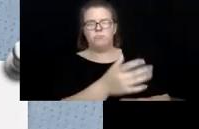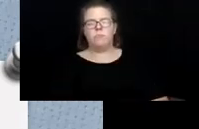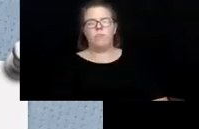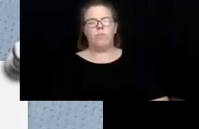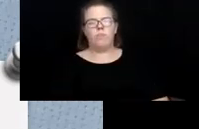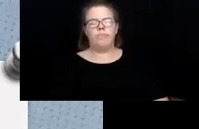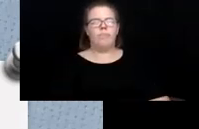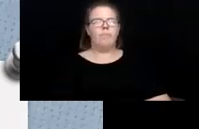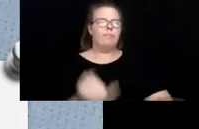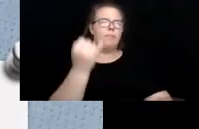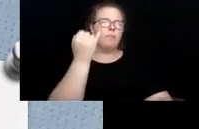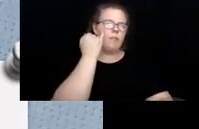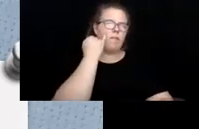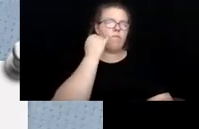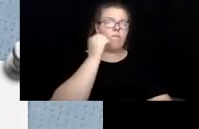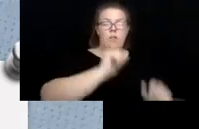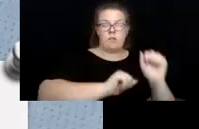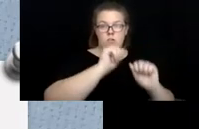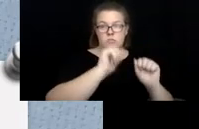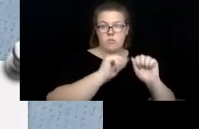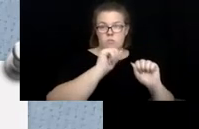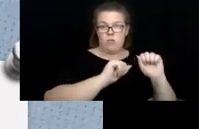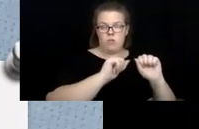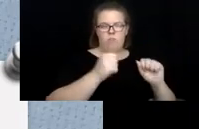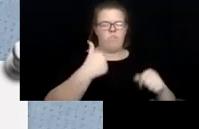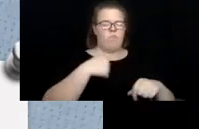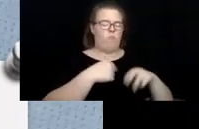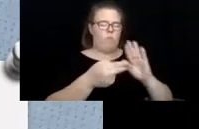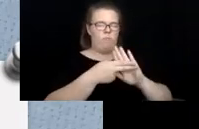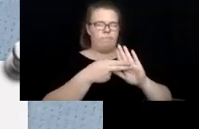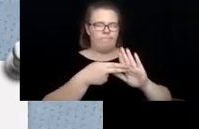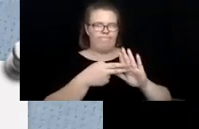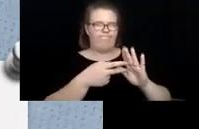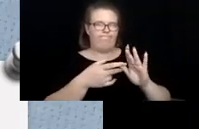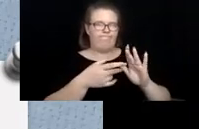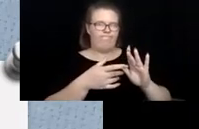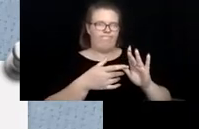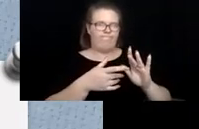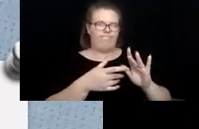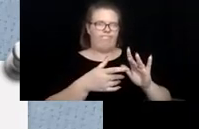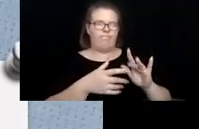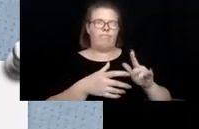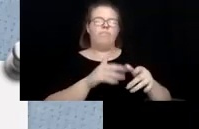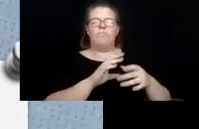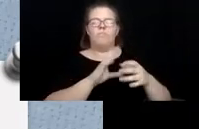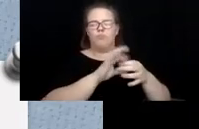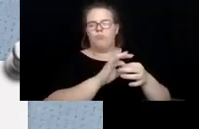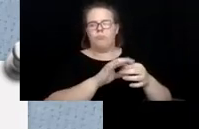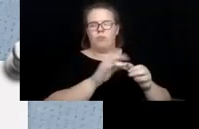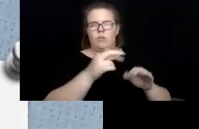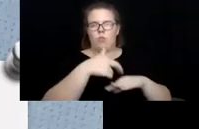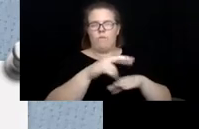whether or not the assessment, which is what we refer to at the referral, if that assessment,